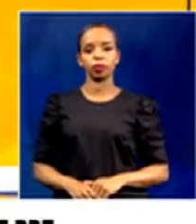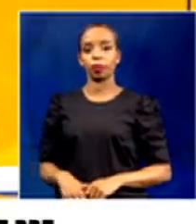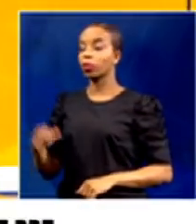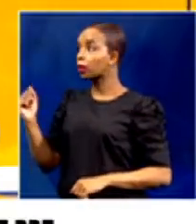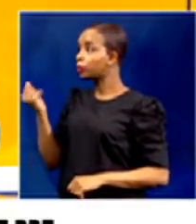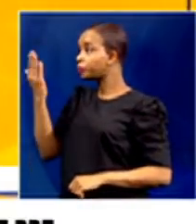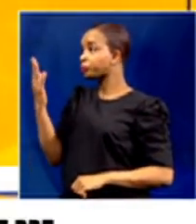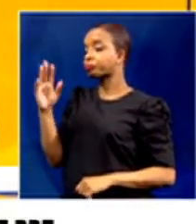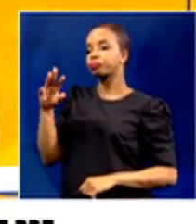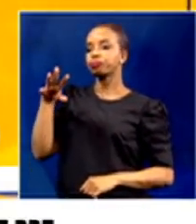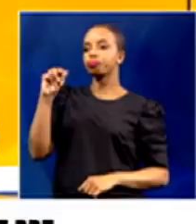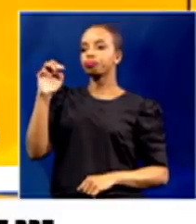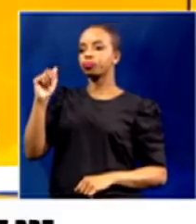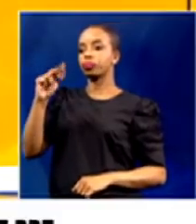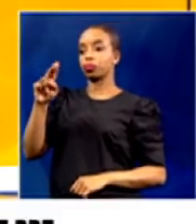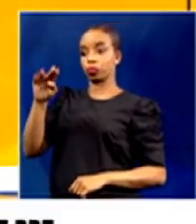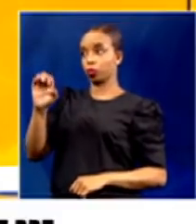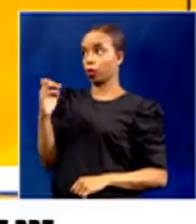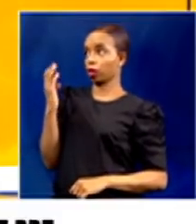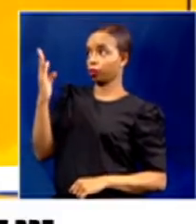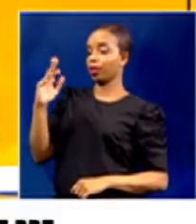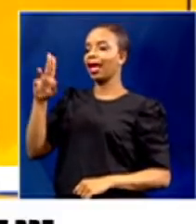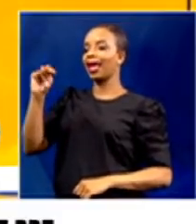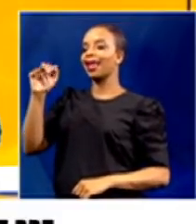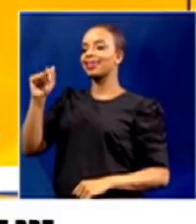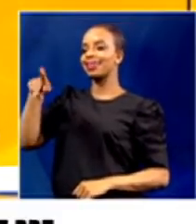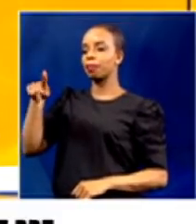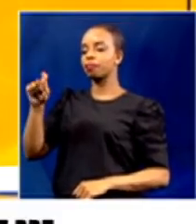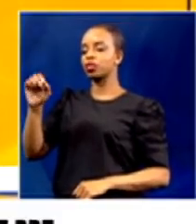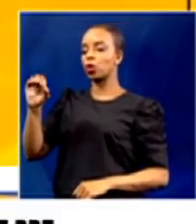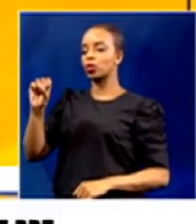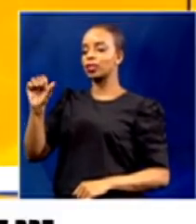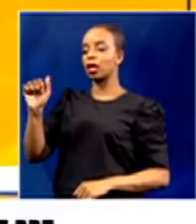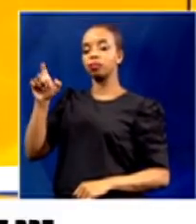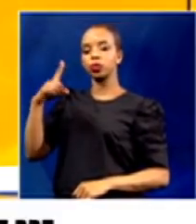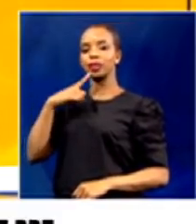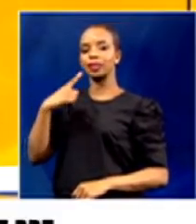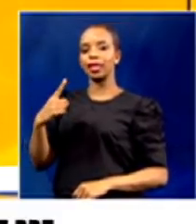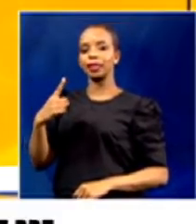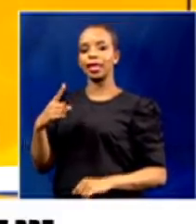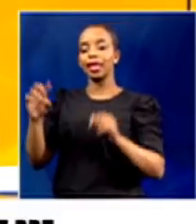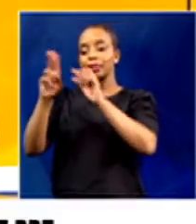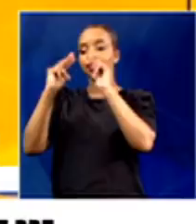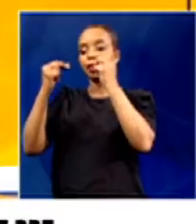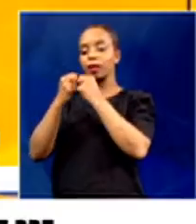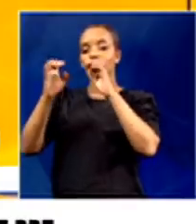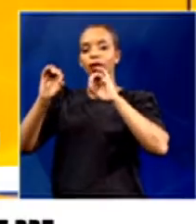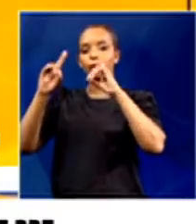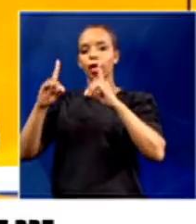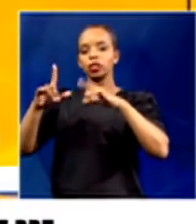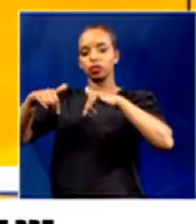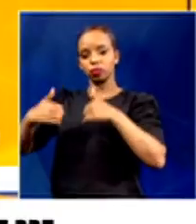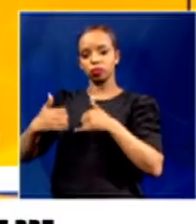observation as Naptosa. And of course, also, you sit with the Department of Education discussing these matters.